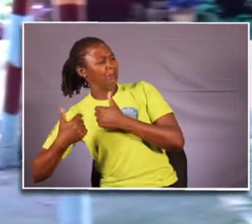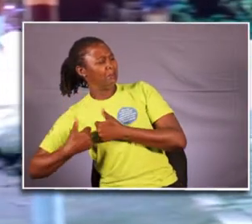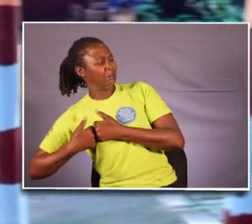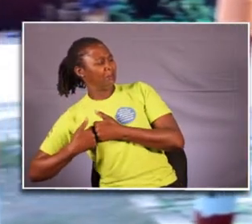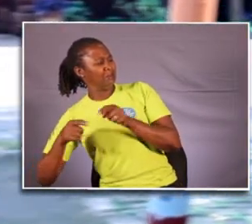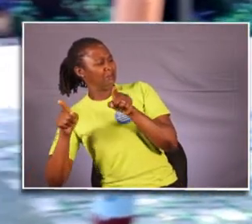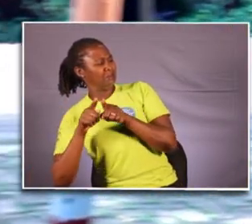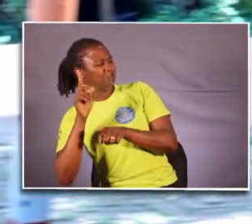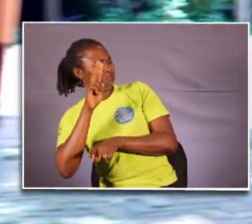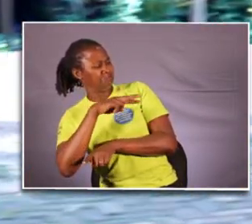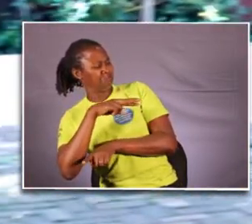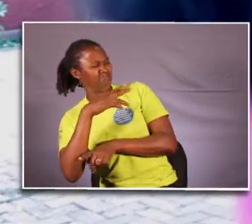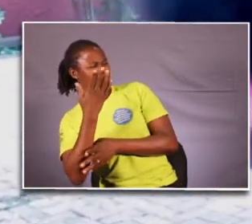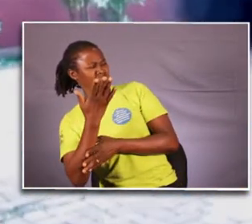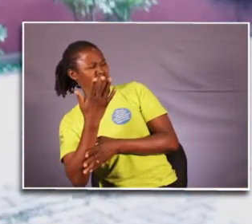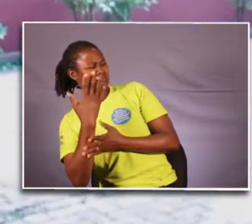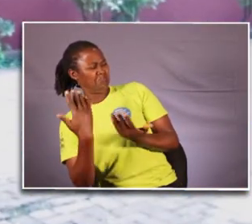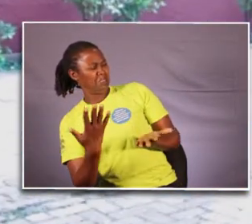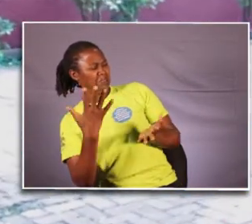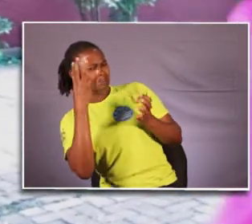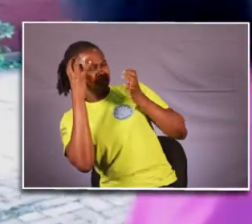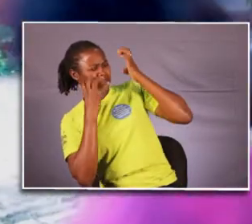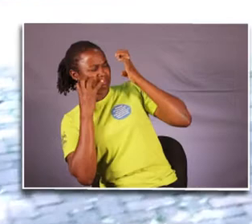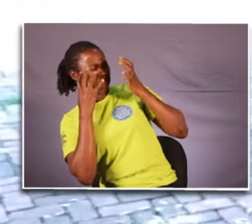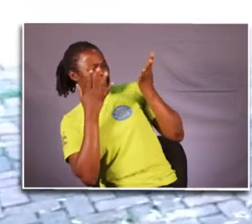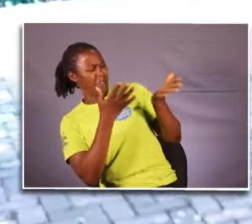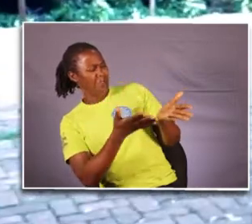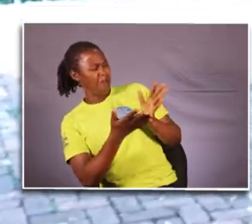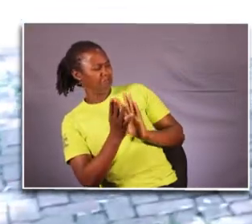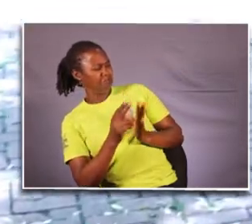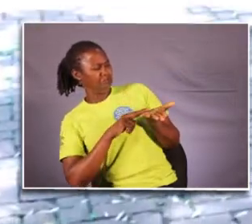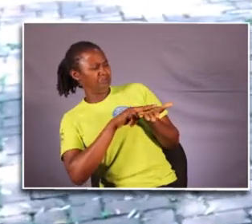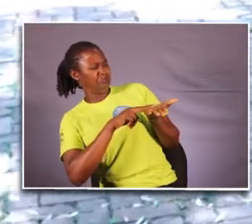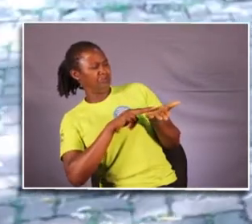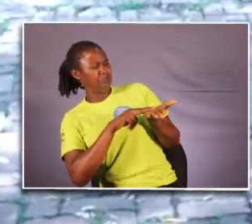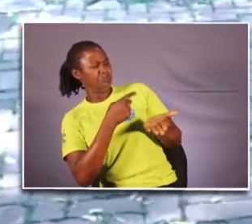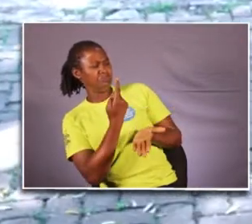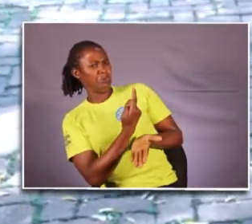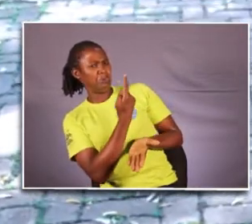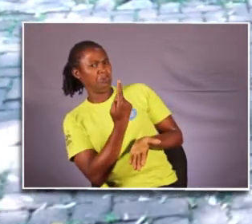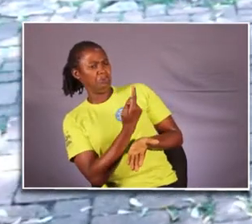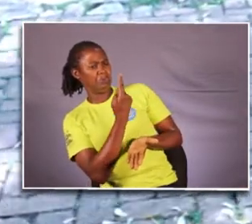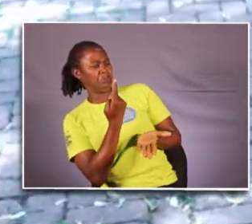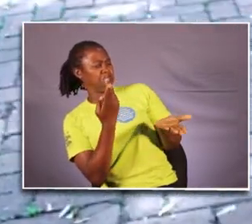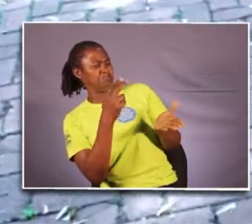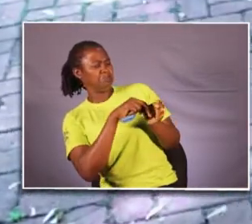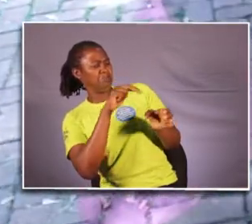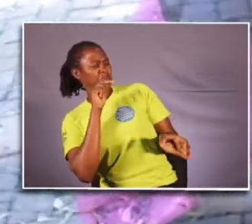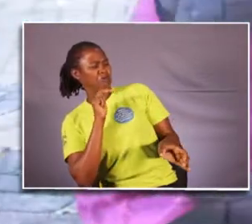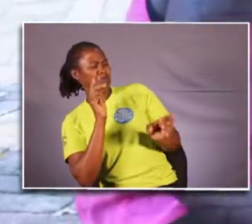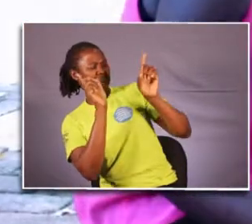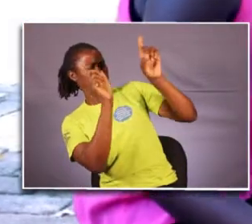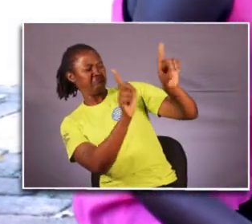They no longer see the beauty in you. They dump you as trash after taking advantage of your tender heart and walk